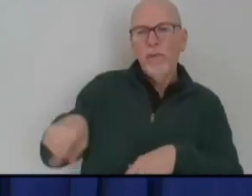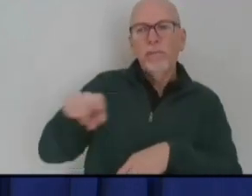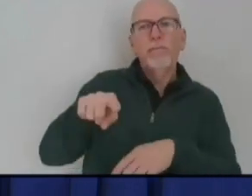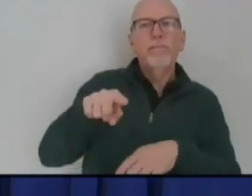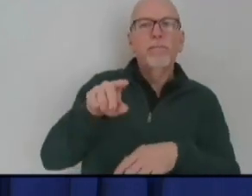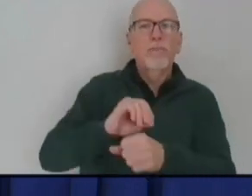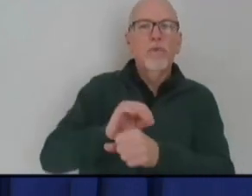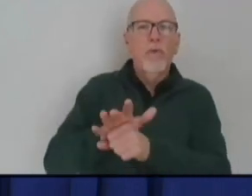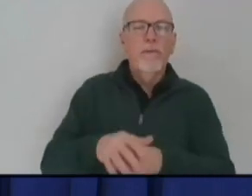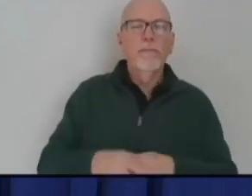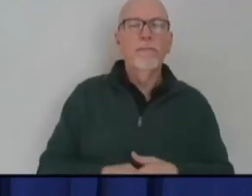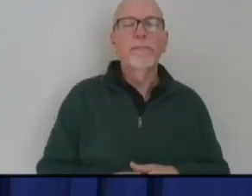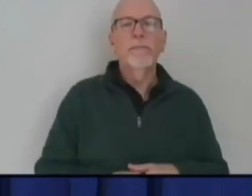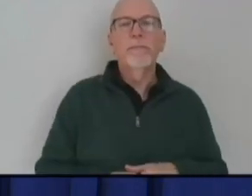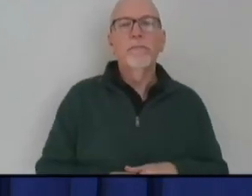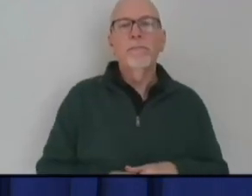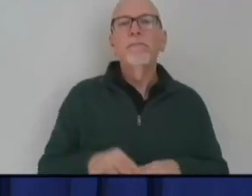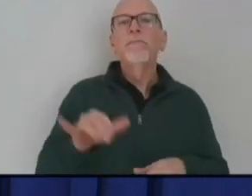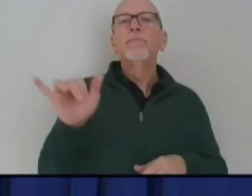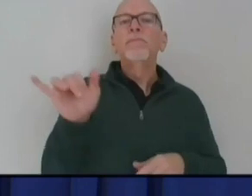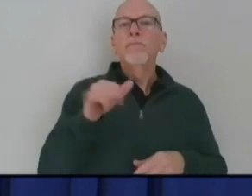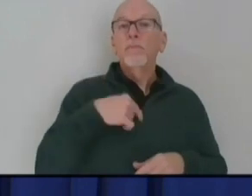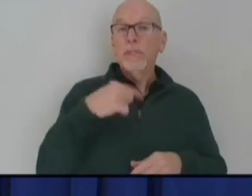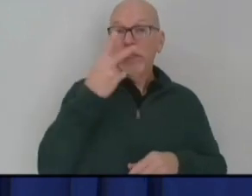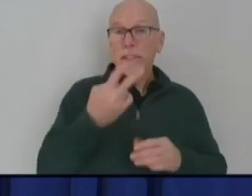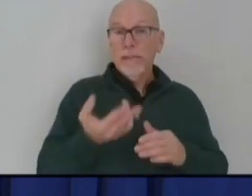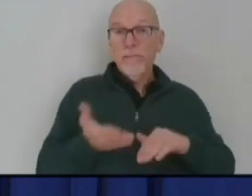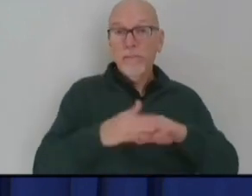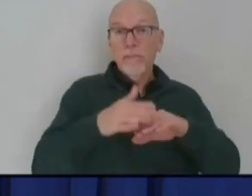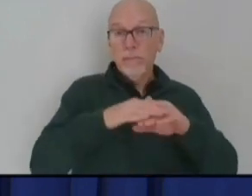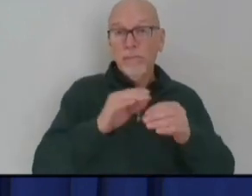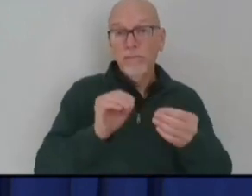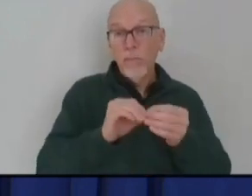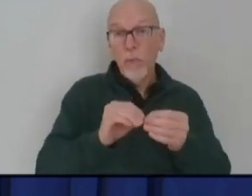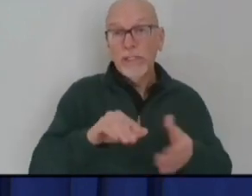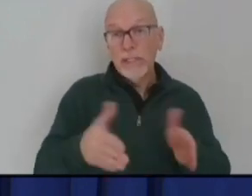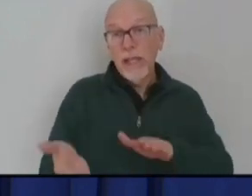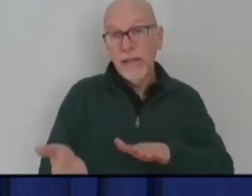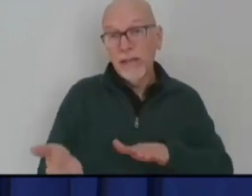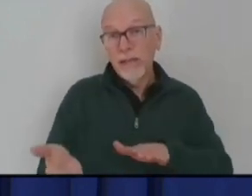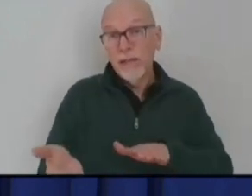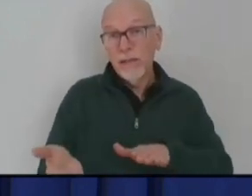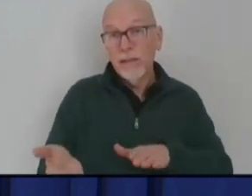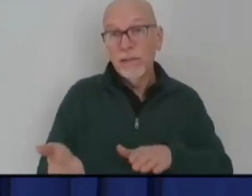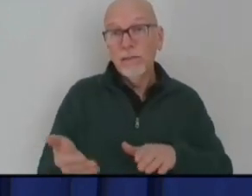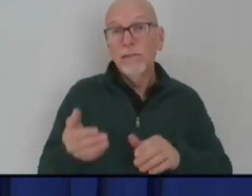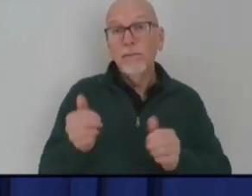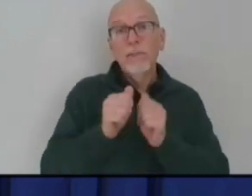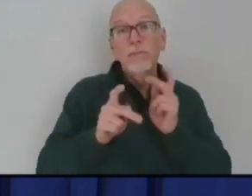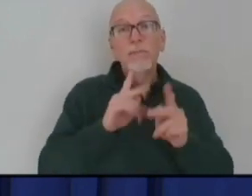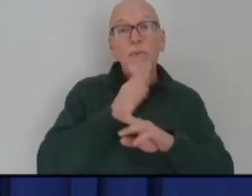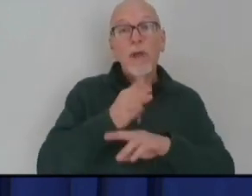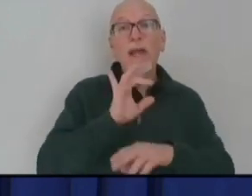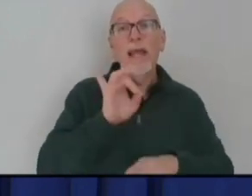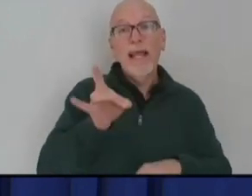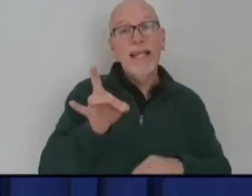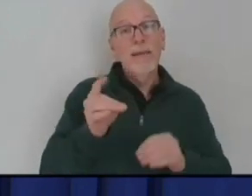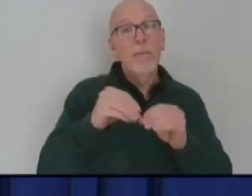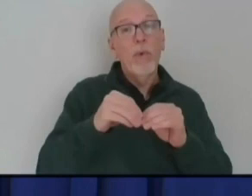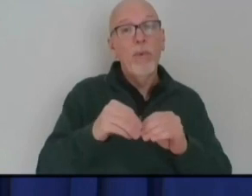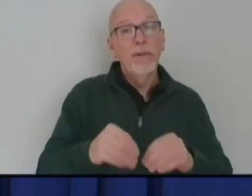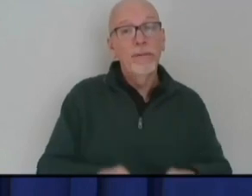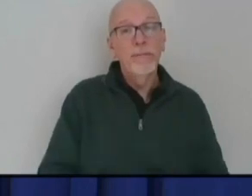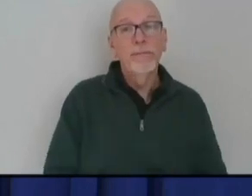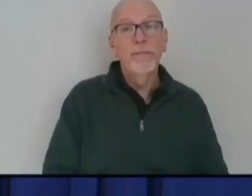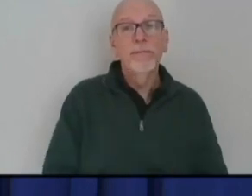We also continue to see an increasing number of deaths, especially among individuals over the age of 80. Many of